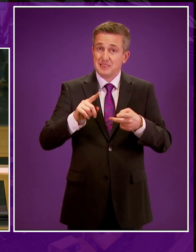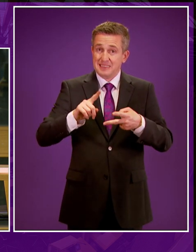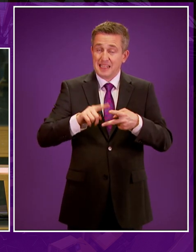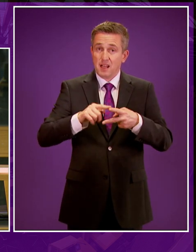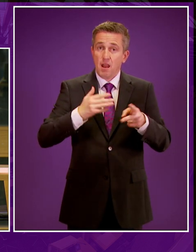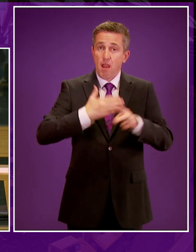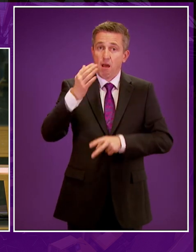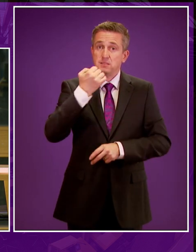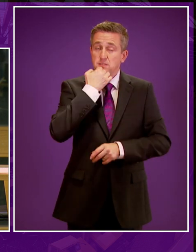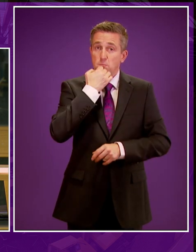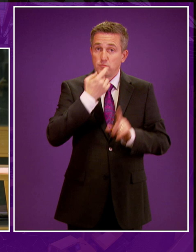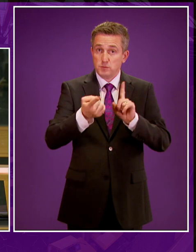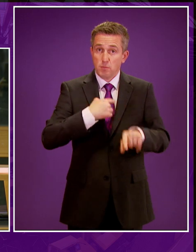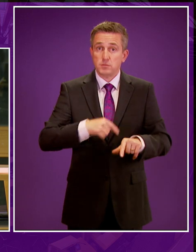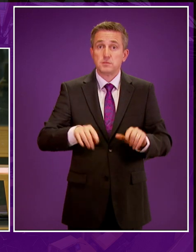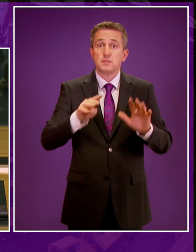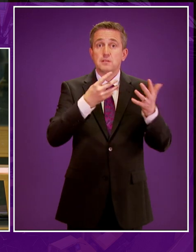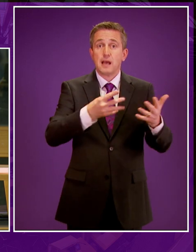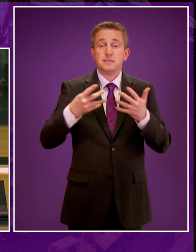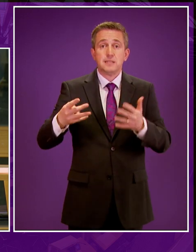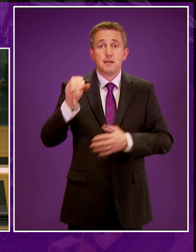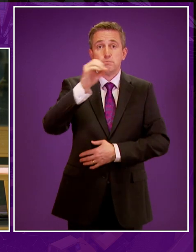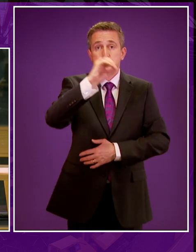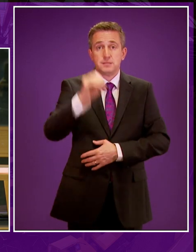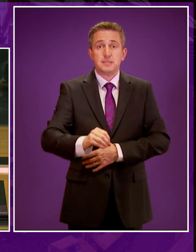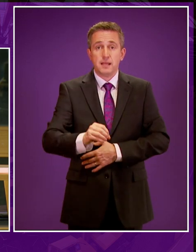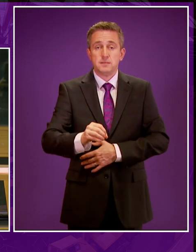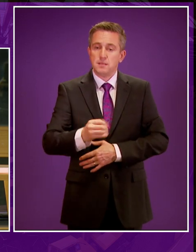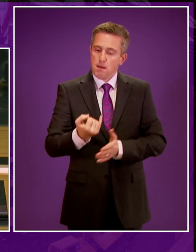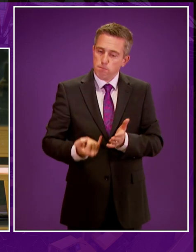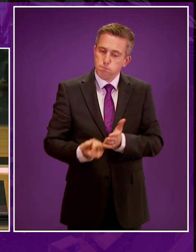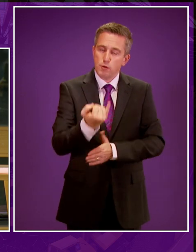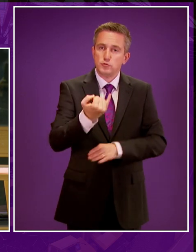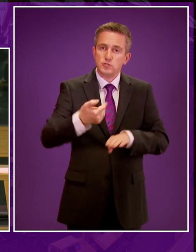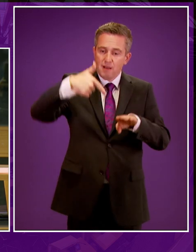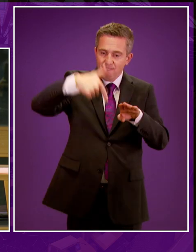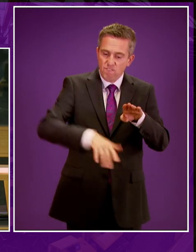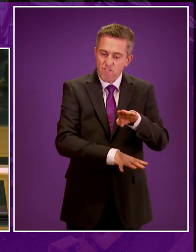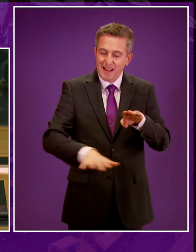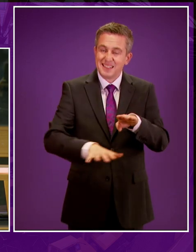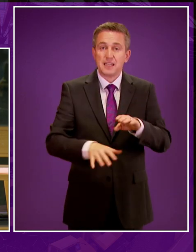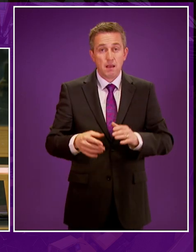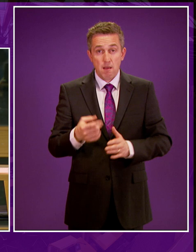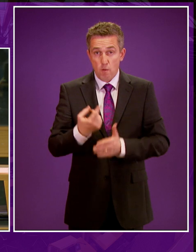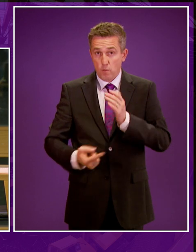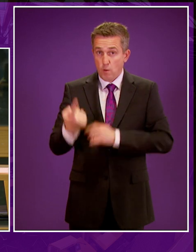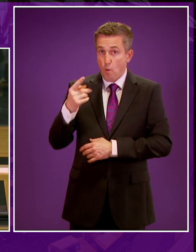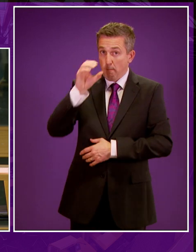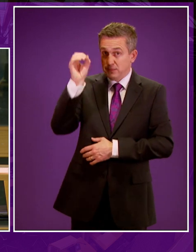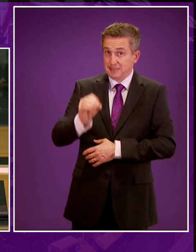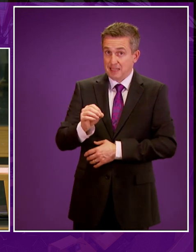a public consultation. 99% of these responses were opposed to fracking, and less than 1% in favour.